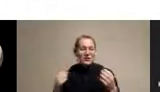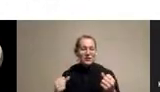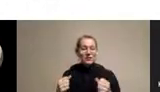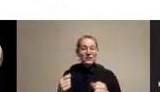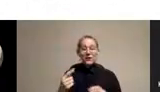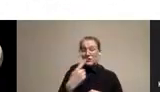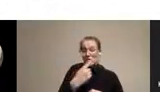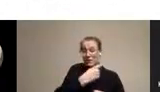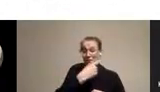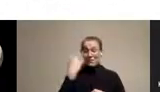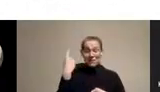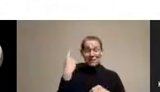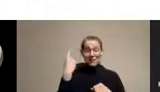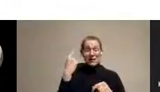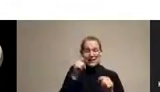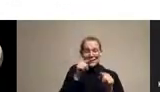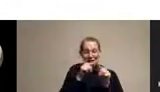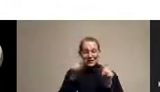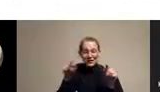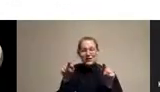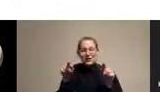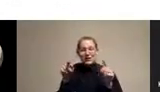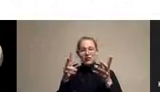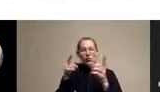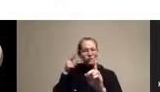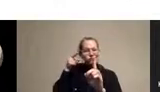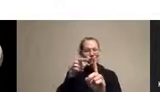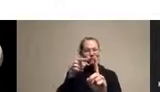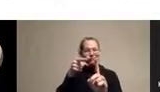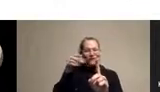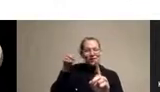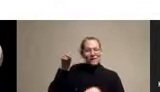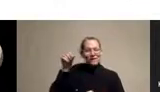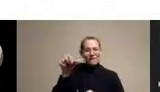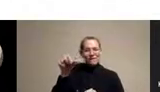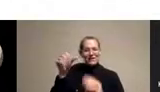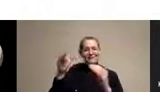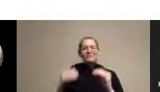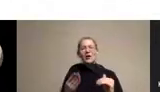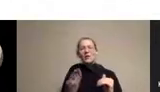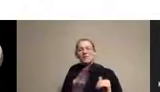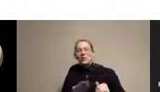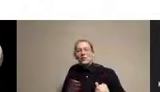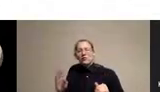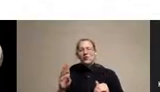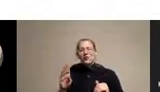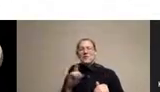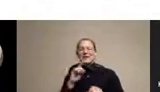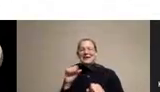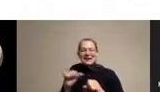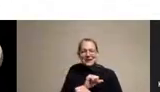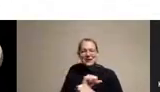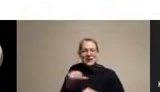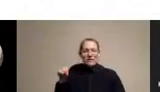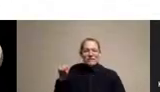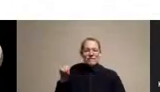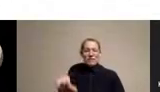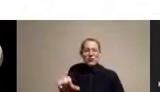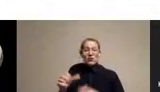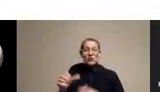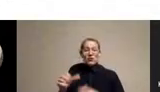intended funding. The blue line is the actual funding which has happened, which frequently we underinvest despite our best intentions.